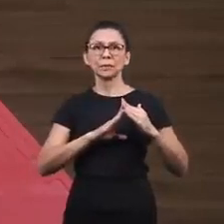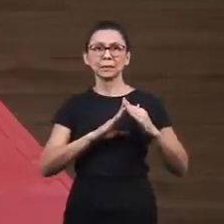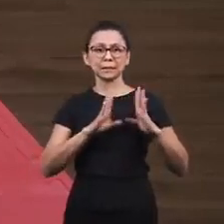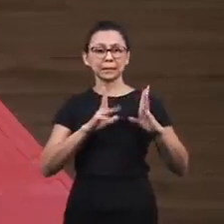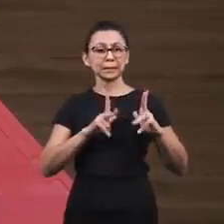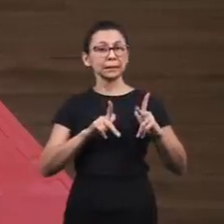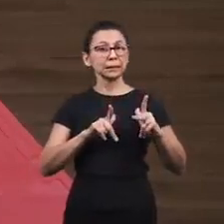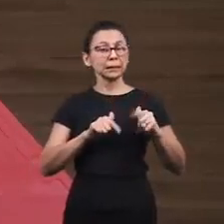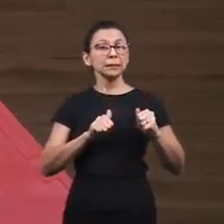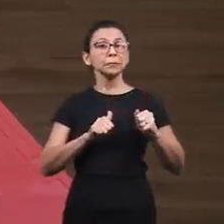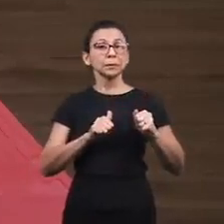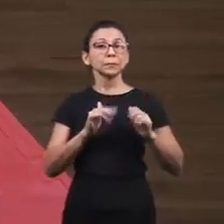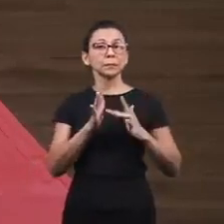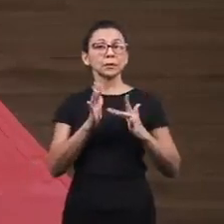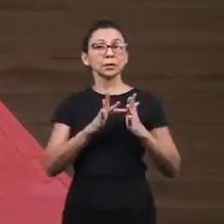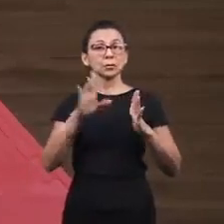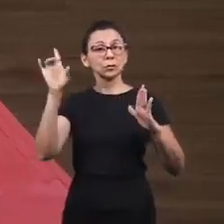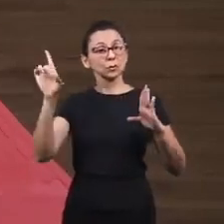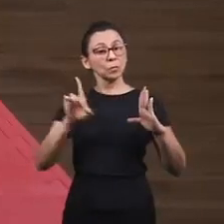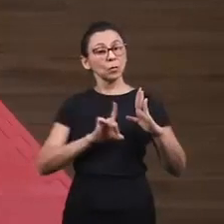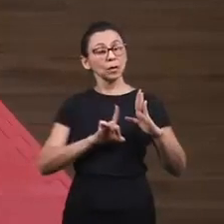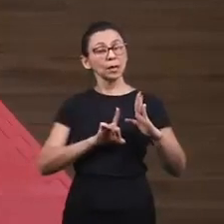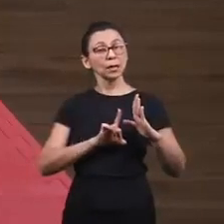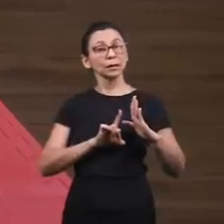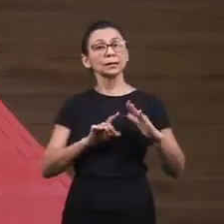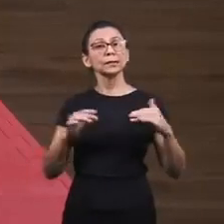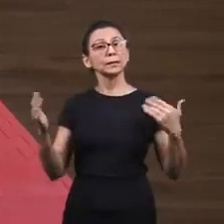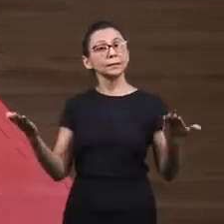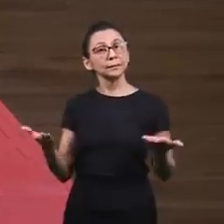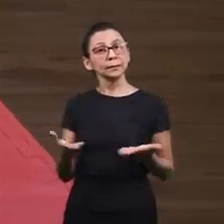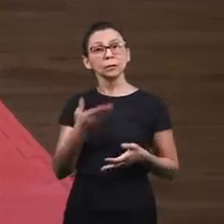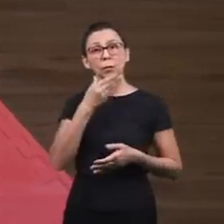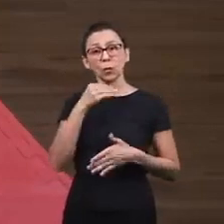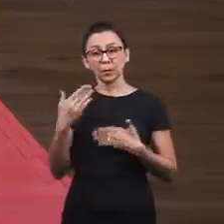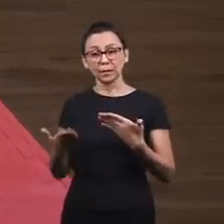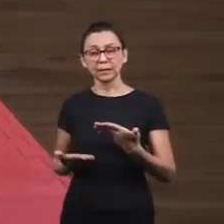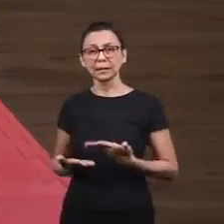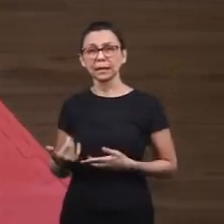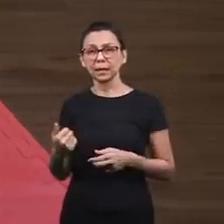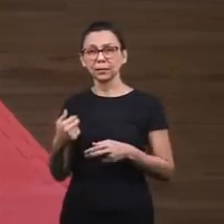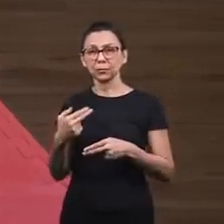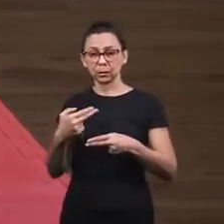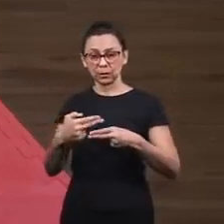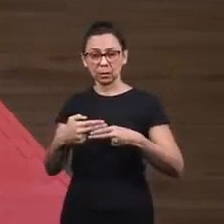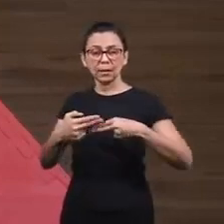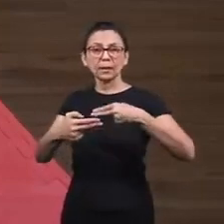needs to be perfect for Jesus to live in. And this is what the servant Nehemiah did.